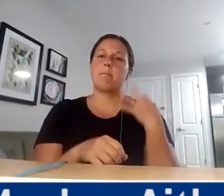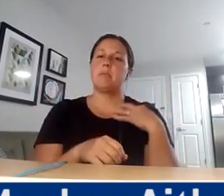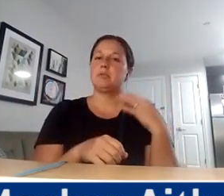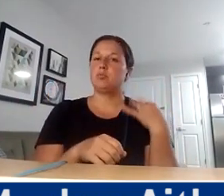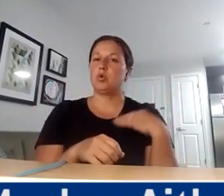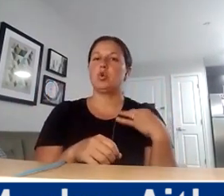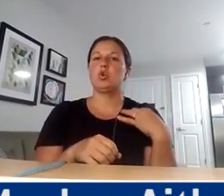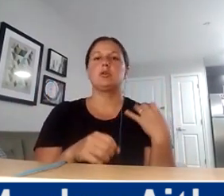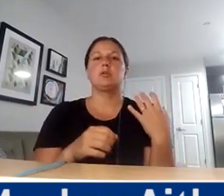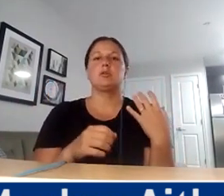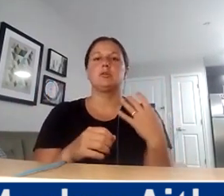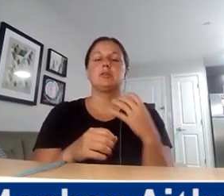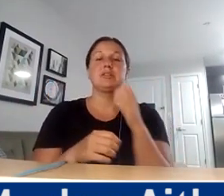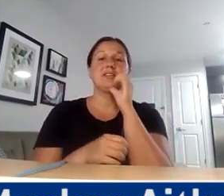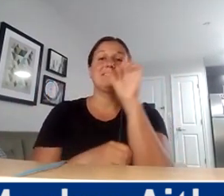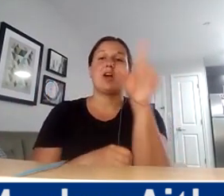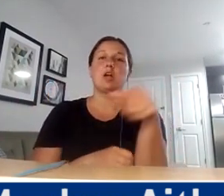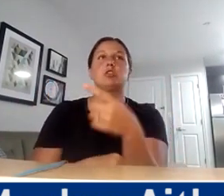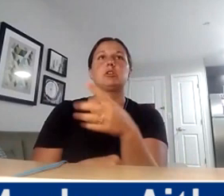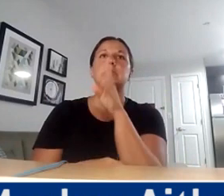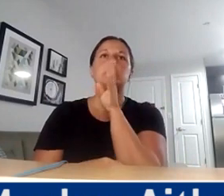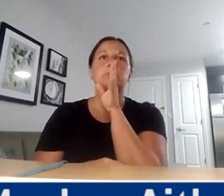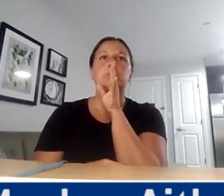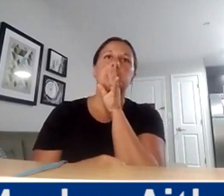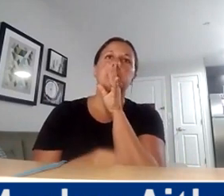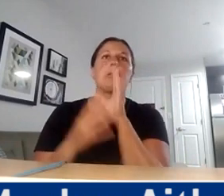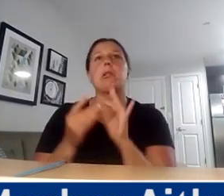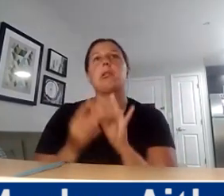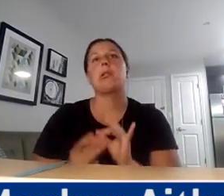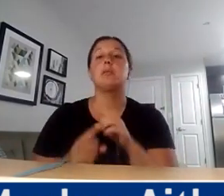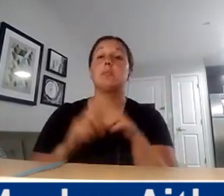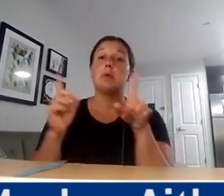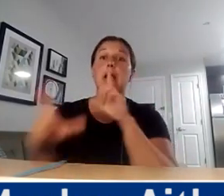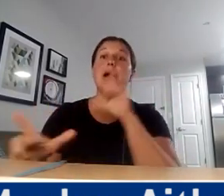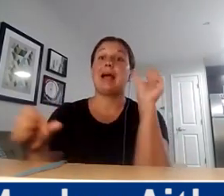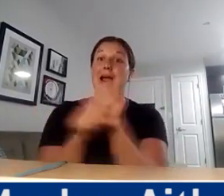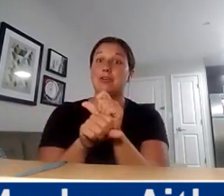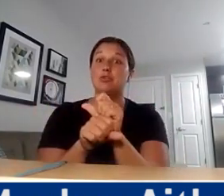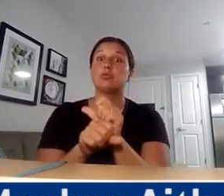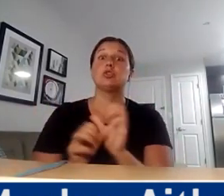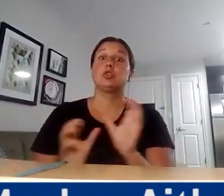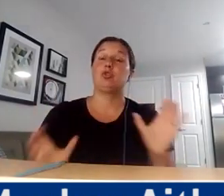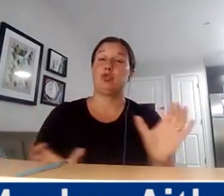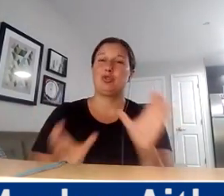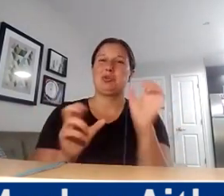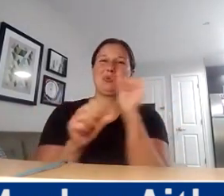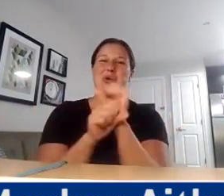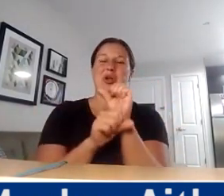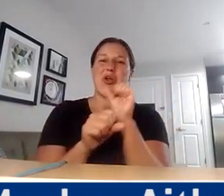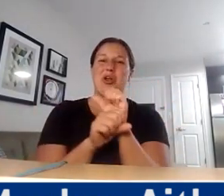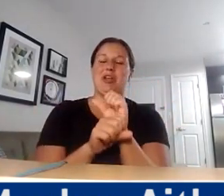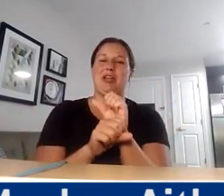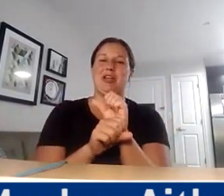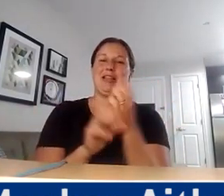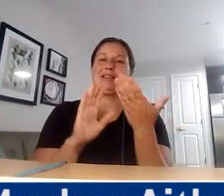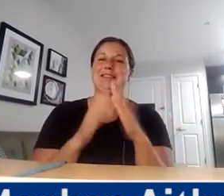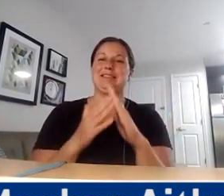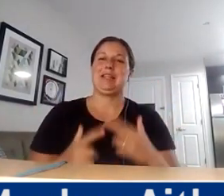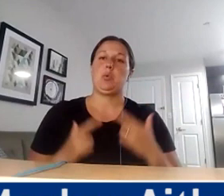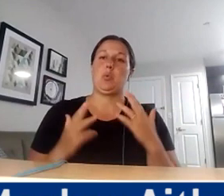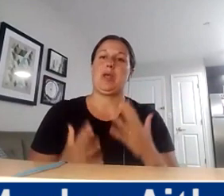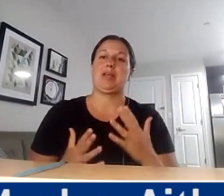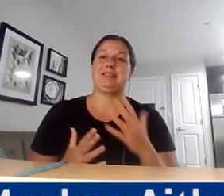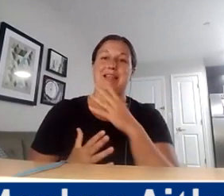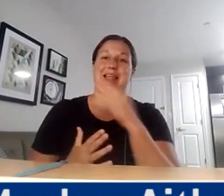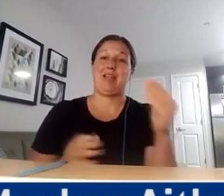Not just talking the talk, so to speak, but actually walking the walk and the city residents and our region benefit